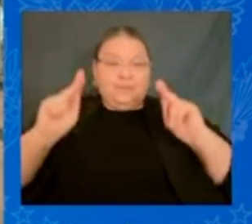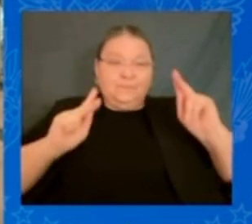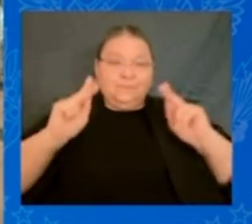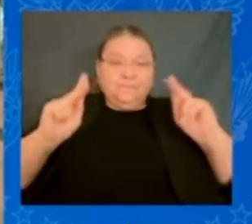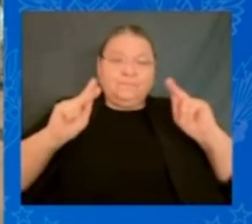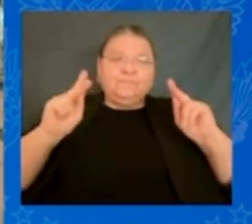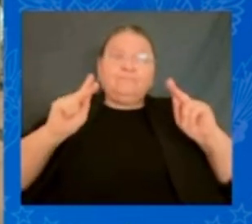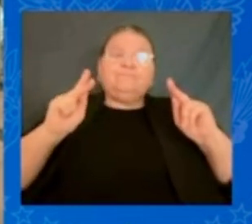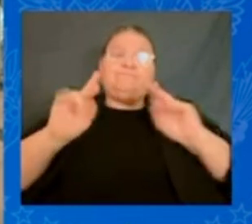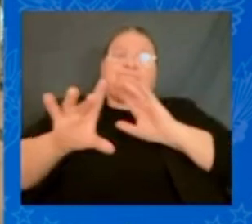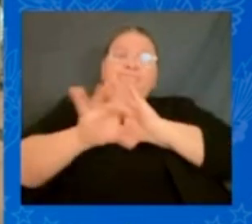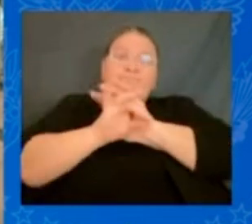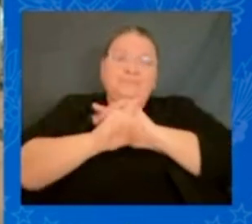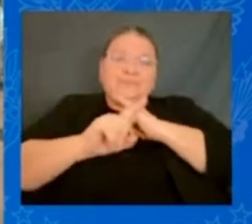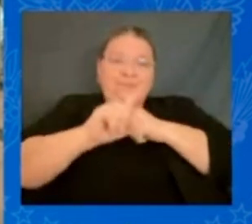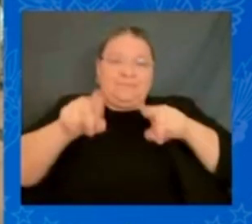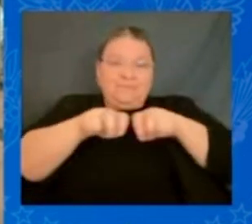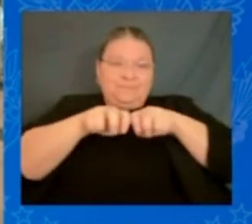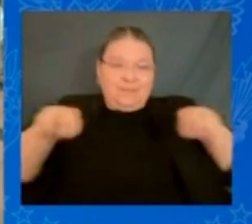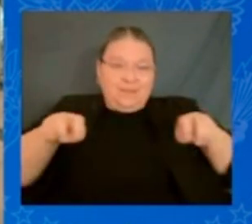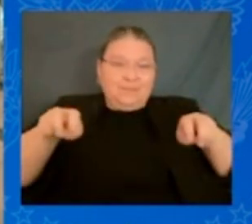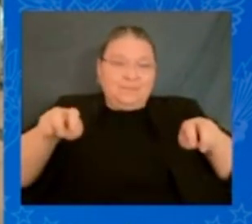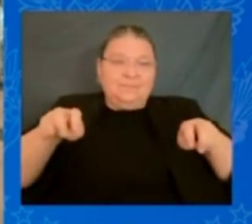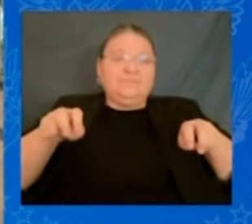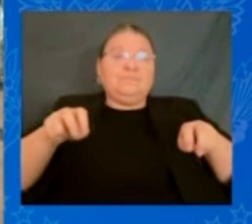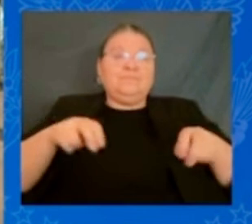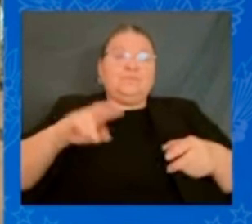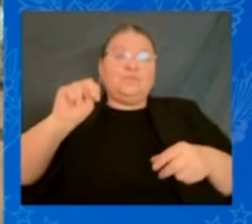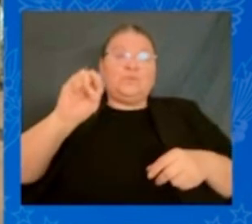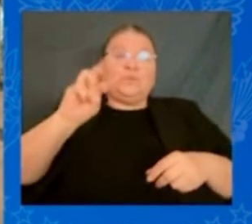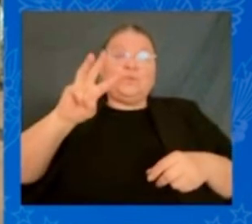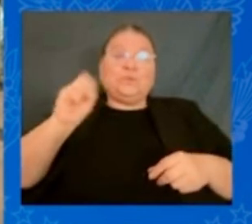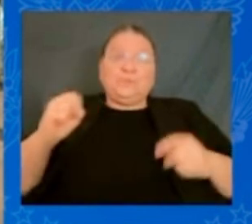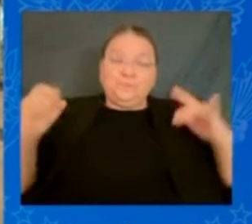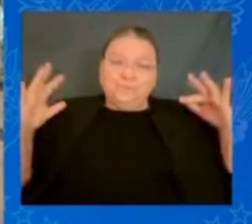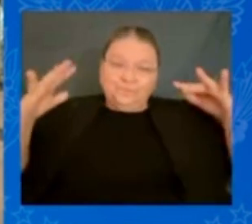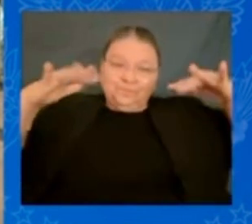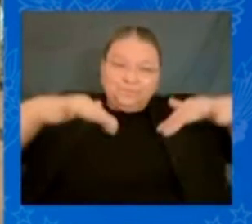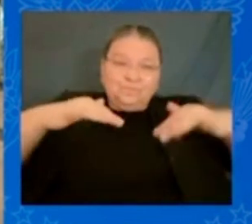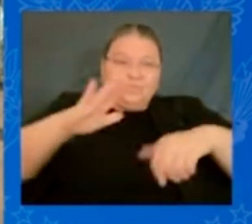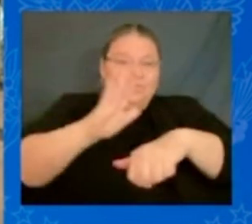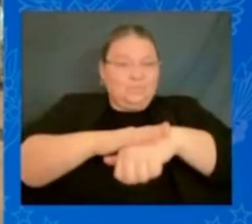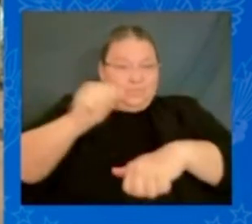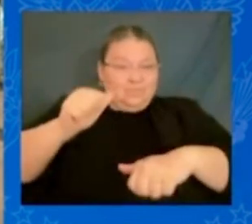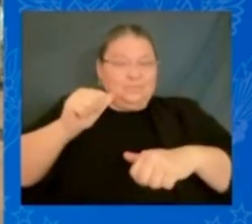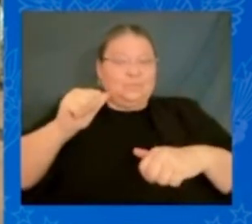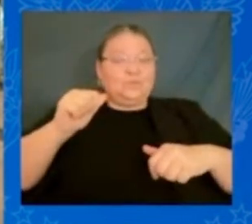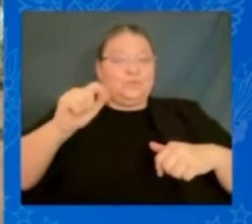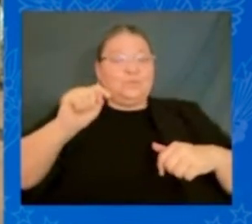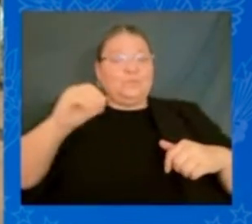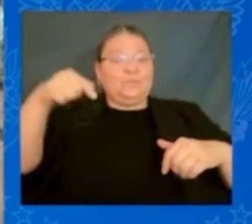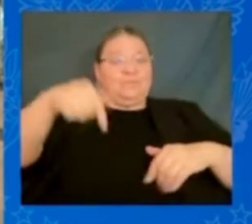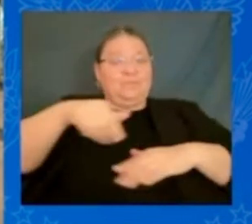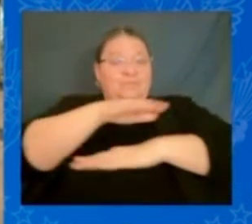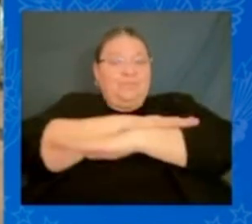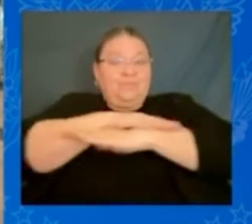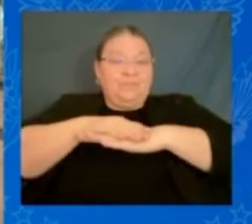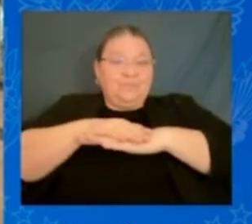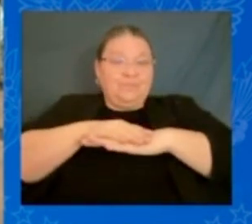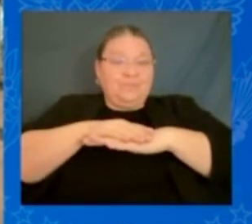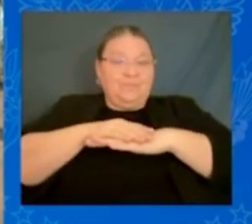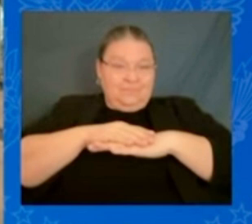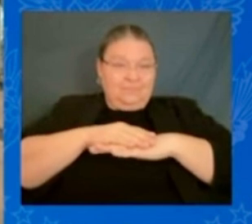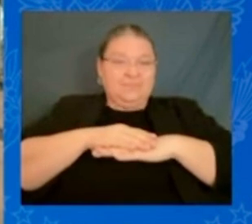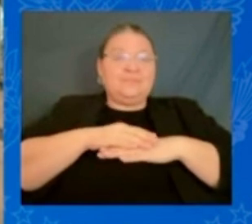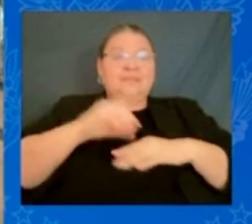Selma, they were called to the altar of democracy. Unsure of their fate, but certain of the